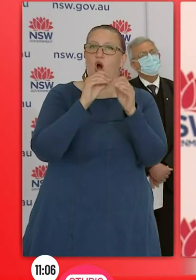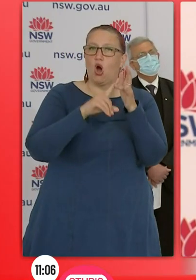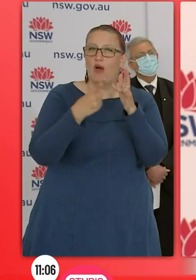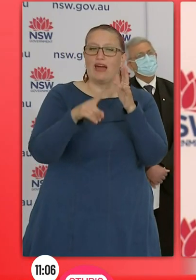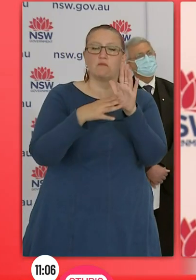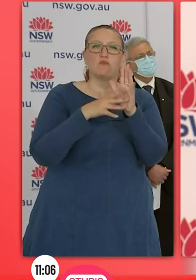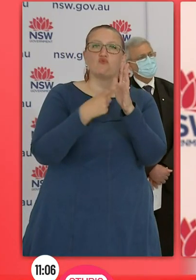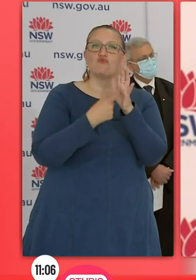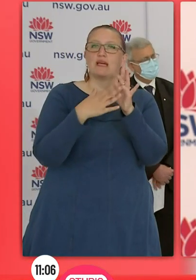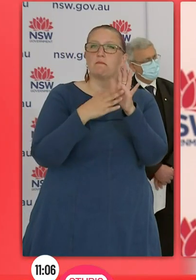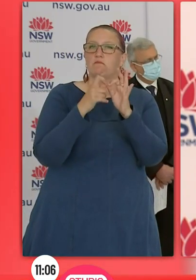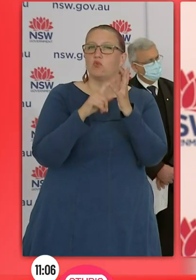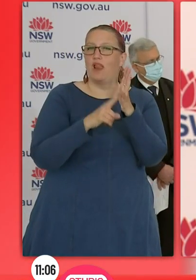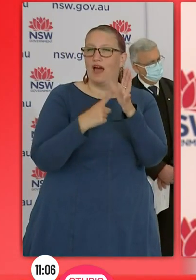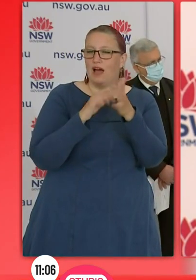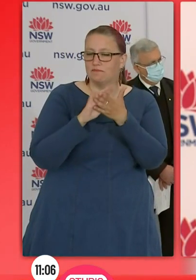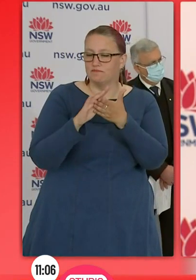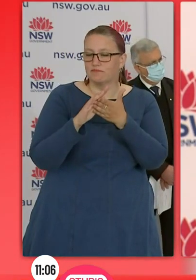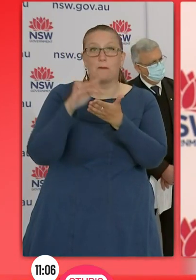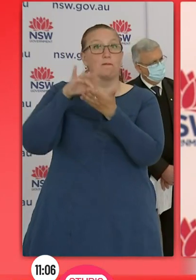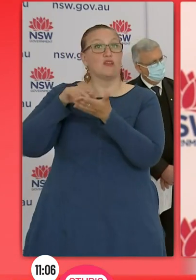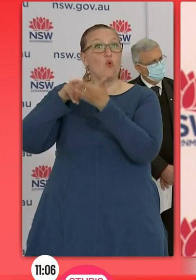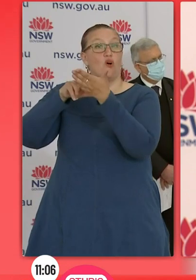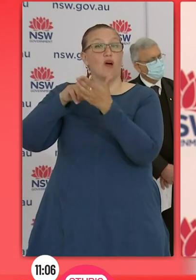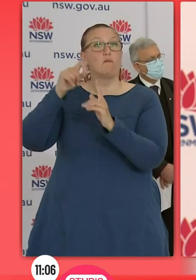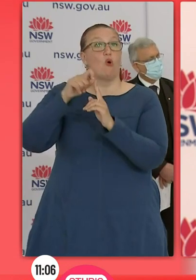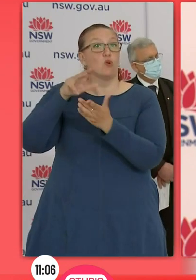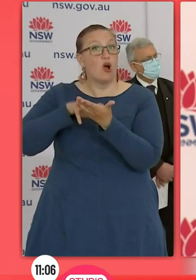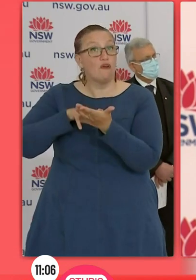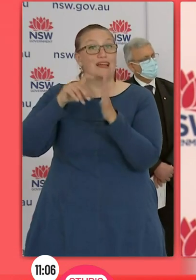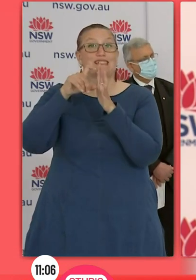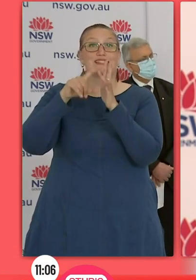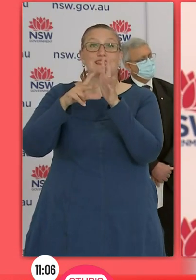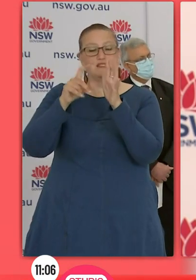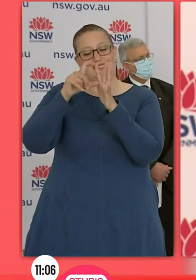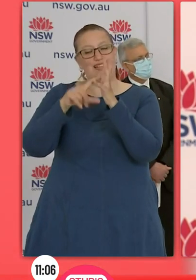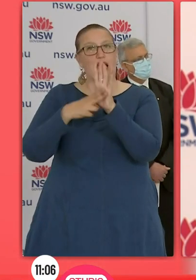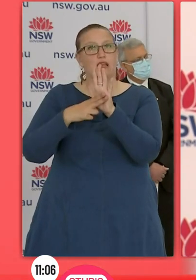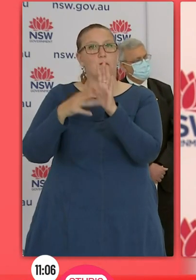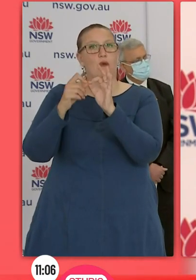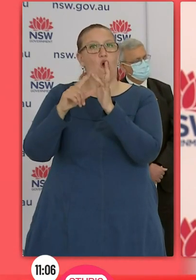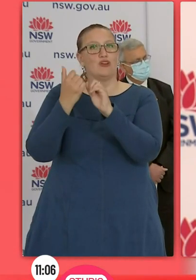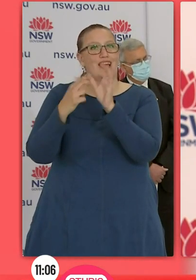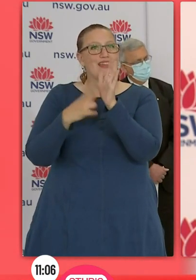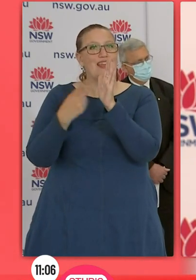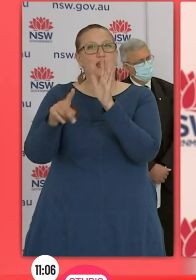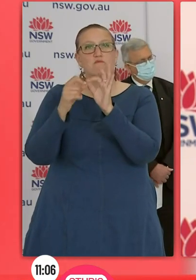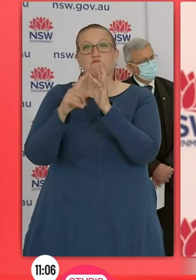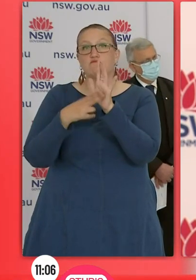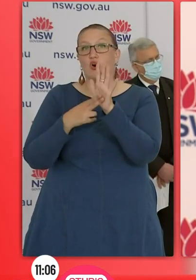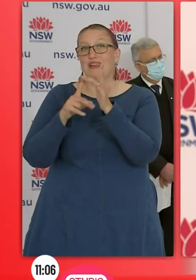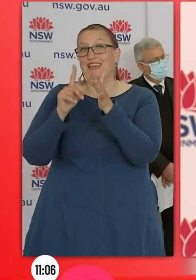in mid-north coast in Port Macquarie, Dunbogan, Bonnie Hills, western NSW